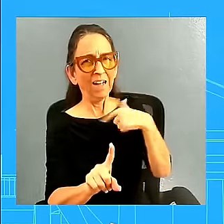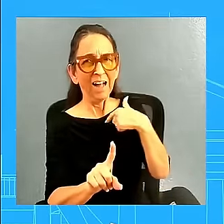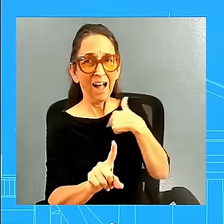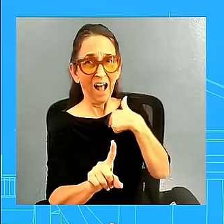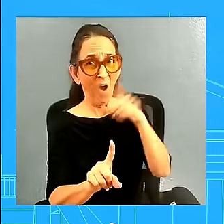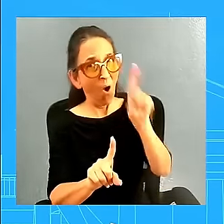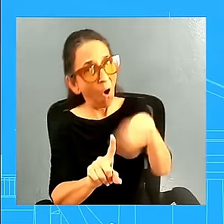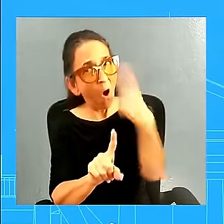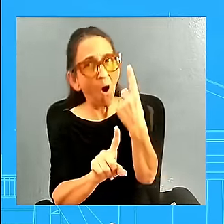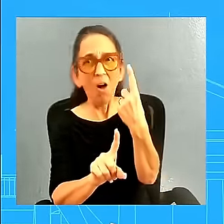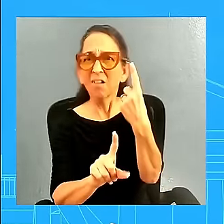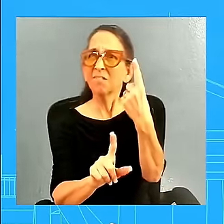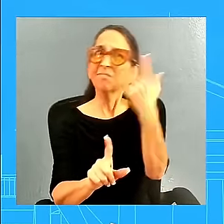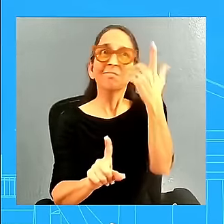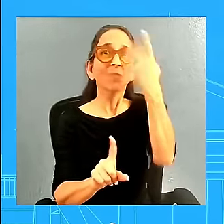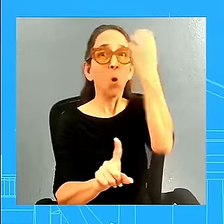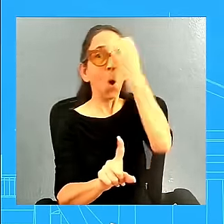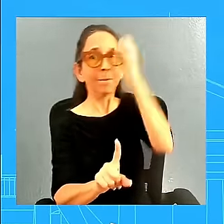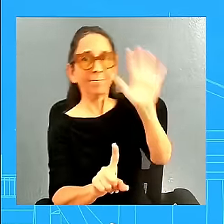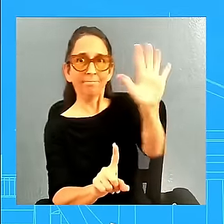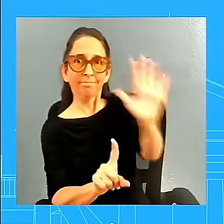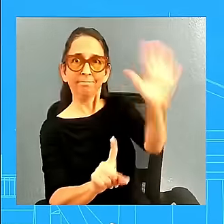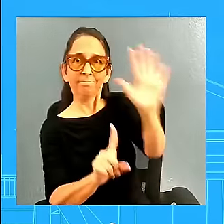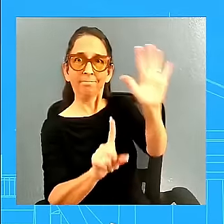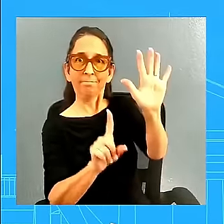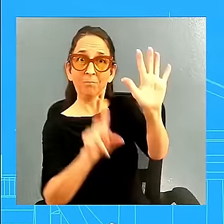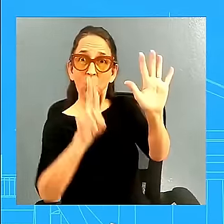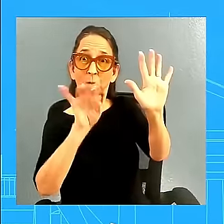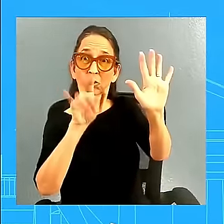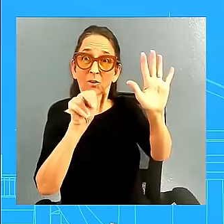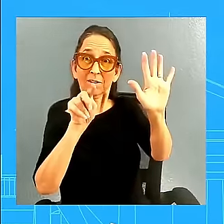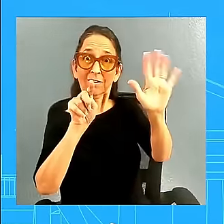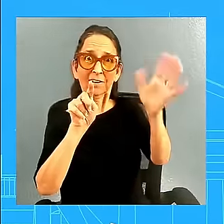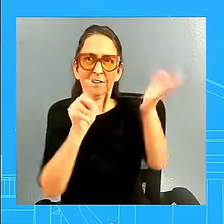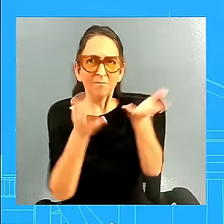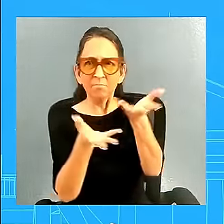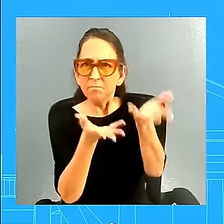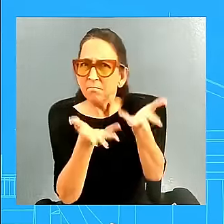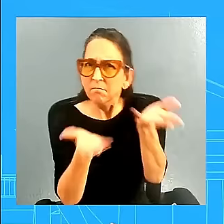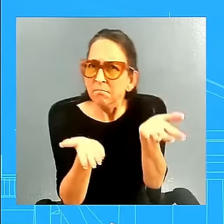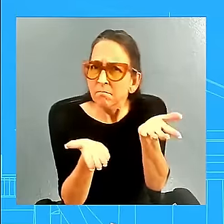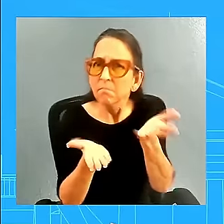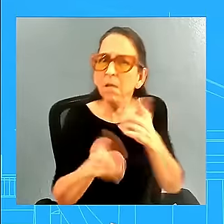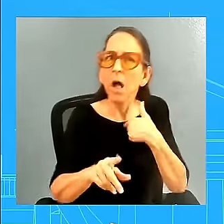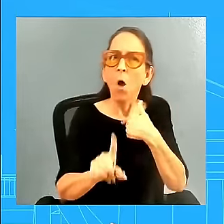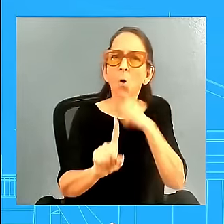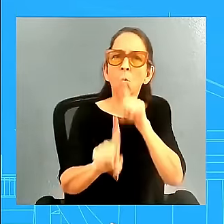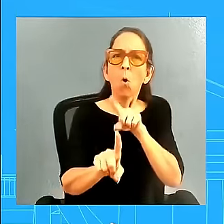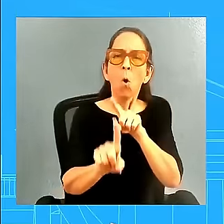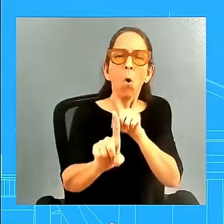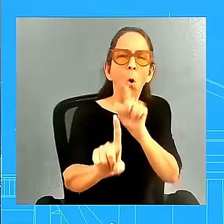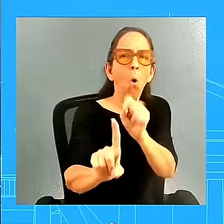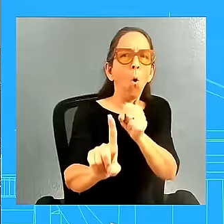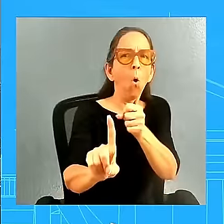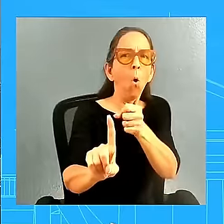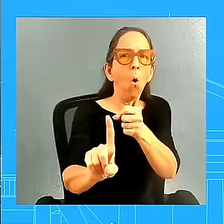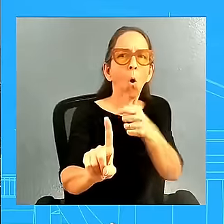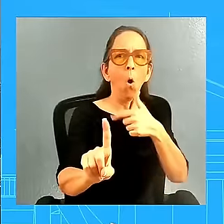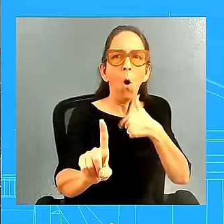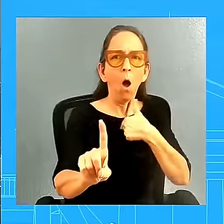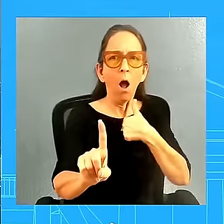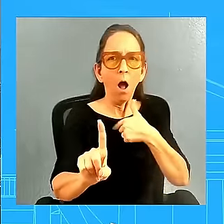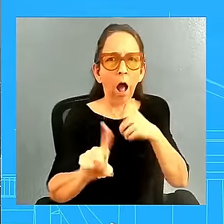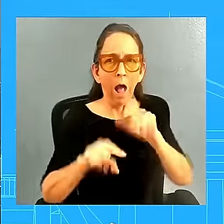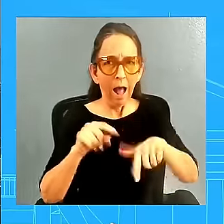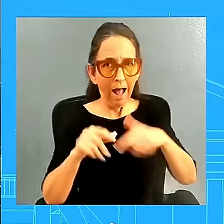me take the question. I can't even bounce my checkbook at home. Okay. Thank you. I wanted to ask about Kursk, specifically